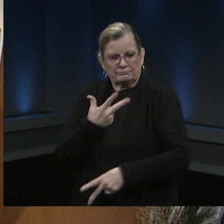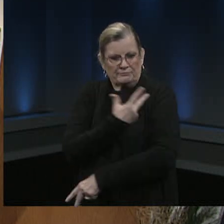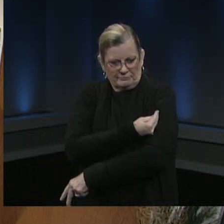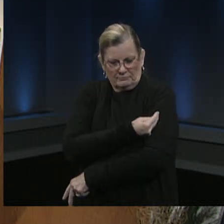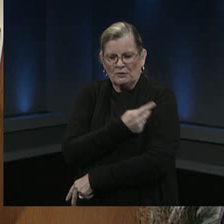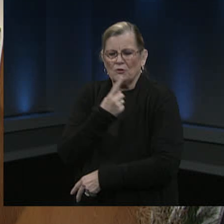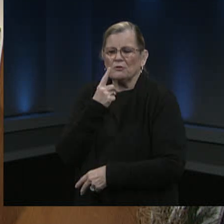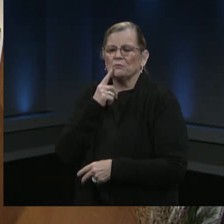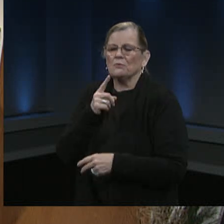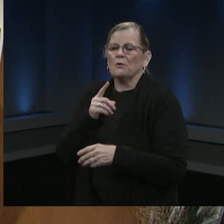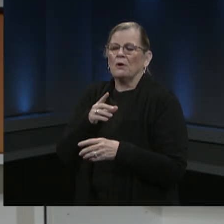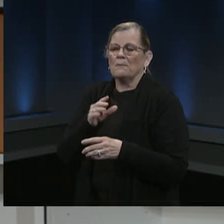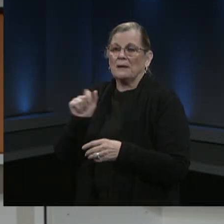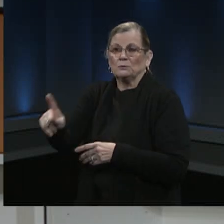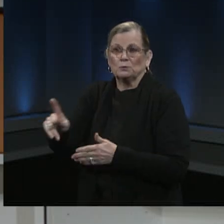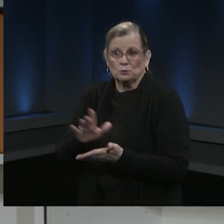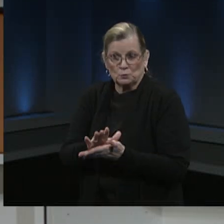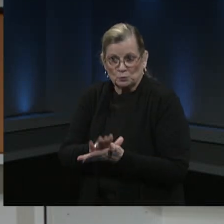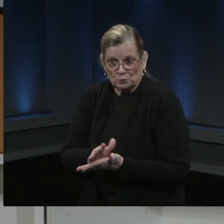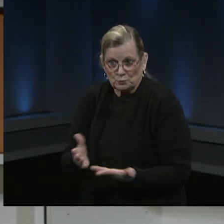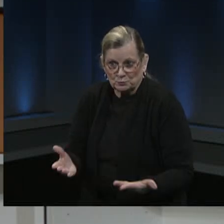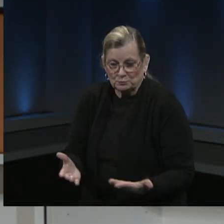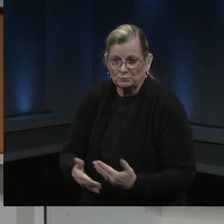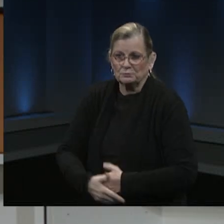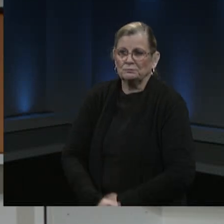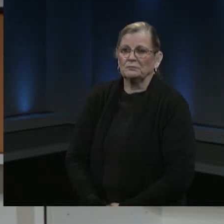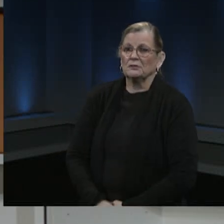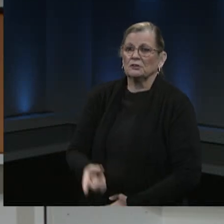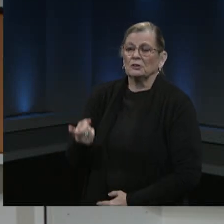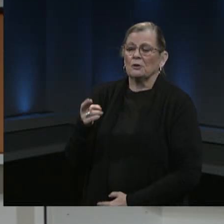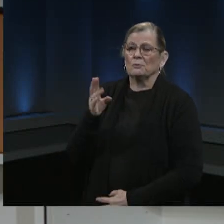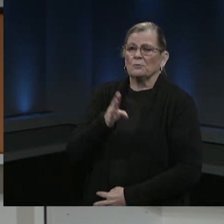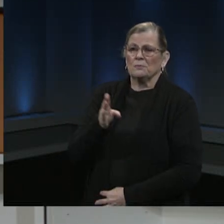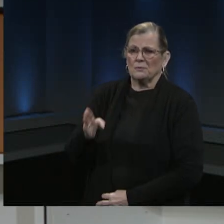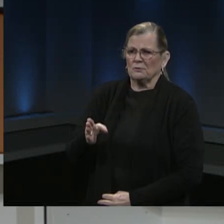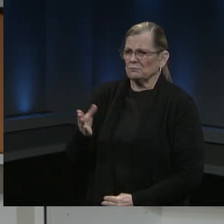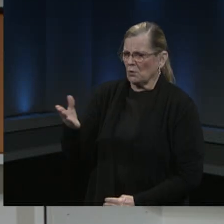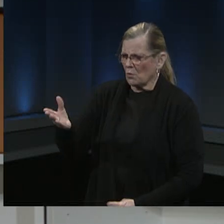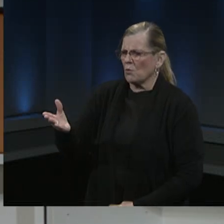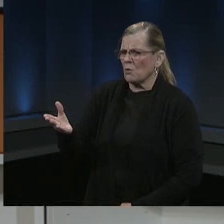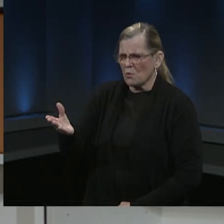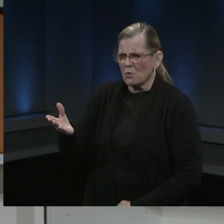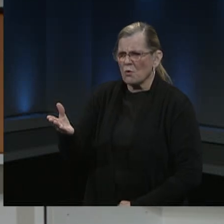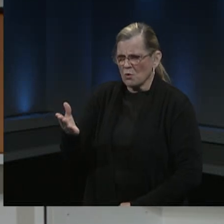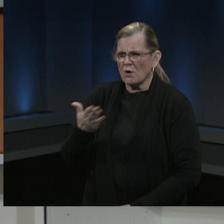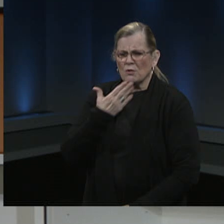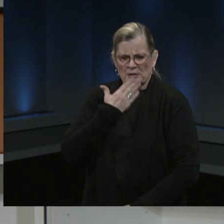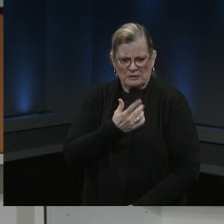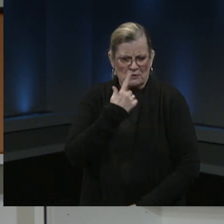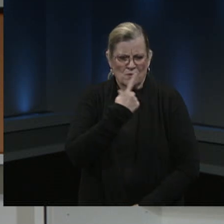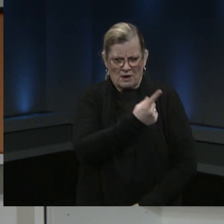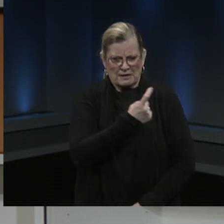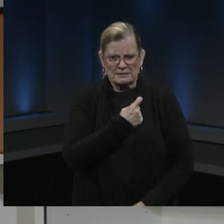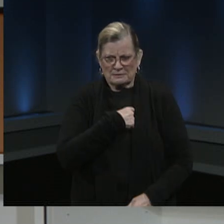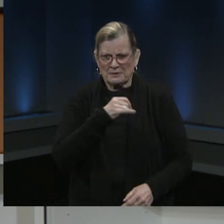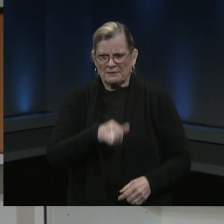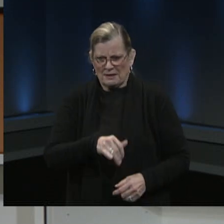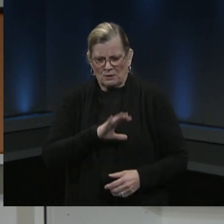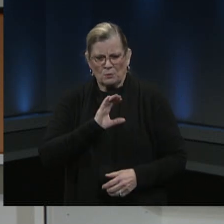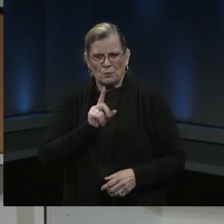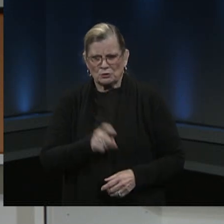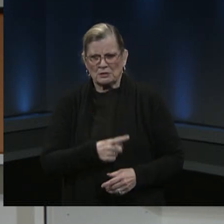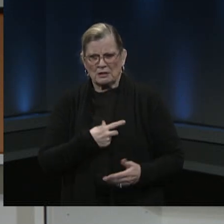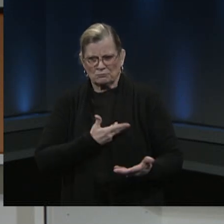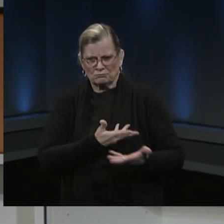We're certainly thank you caller for that question. We're certainly working very closely with the Nova to make sure that the administering of the